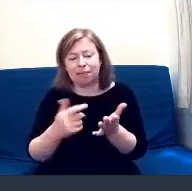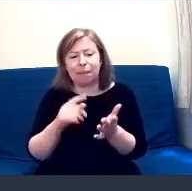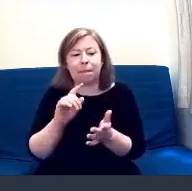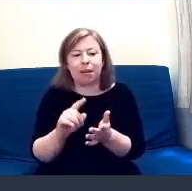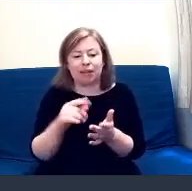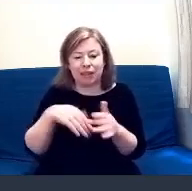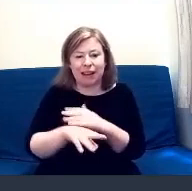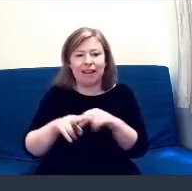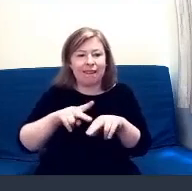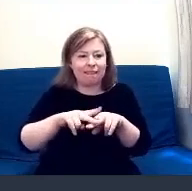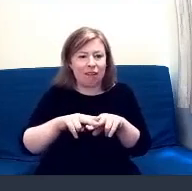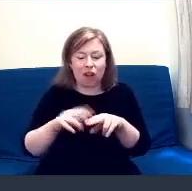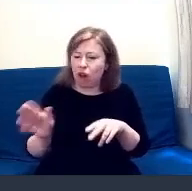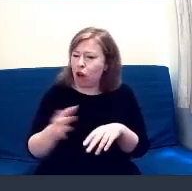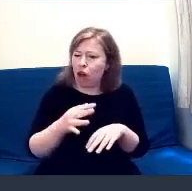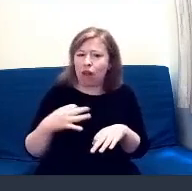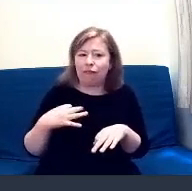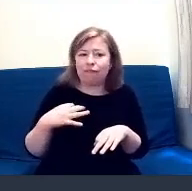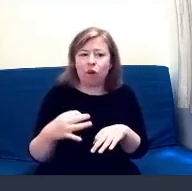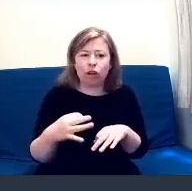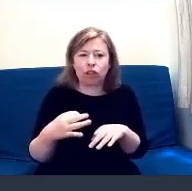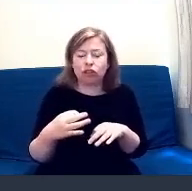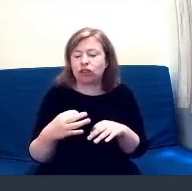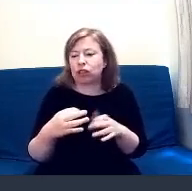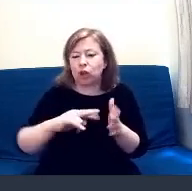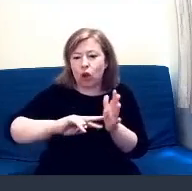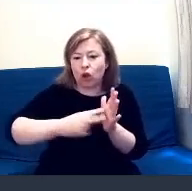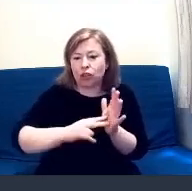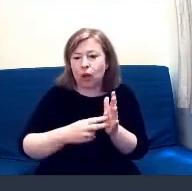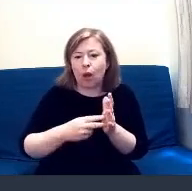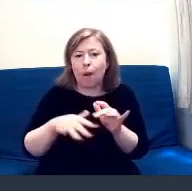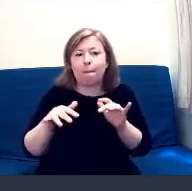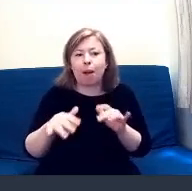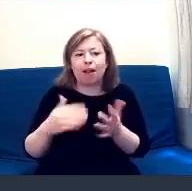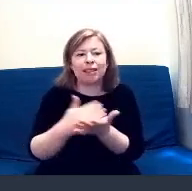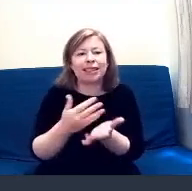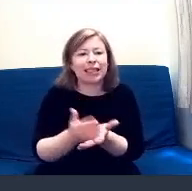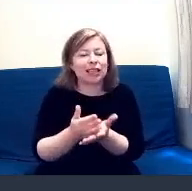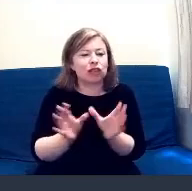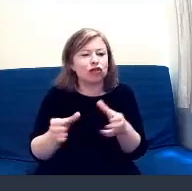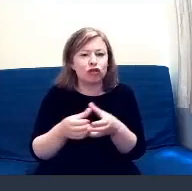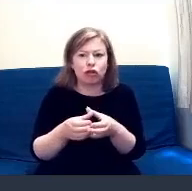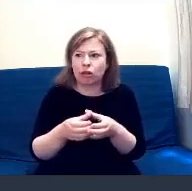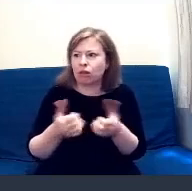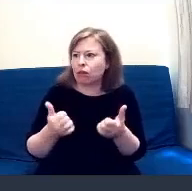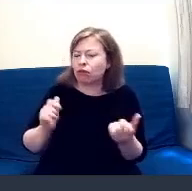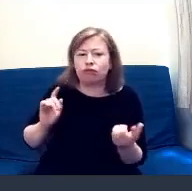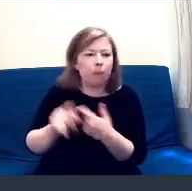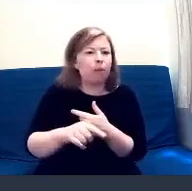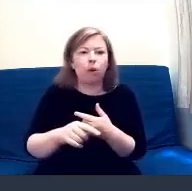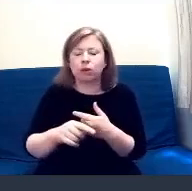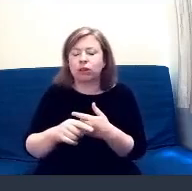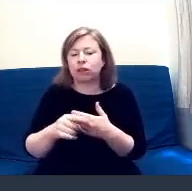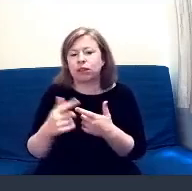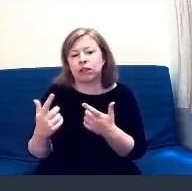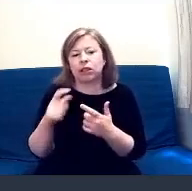voluntary organisation or public sector service has responded to the COVID amazingly. And so there's